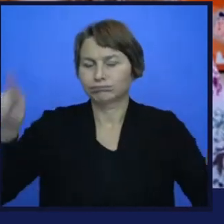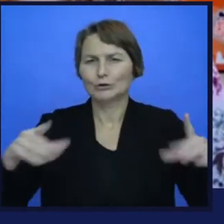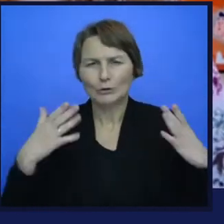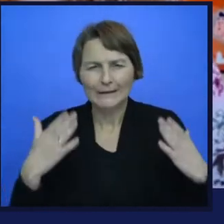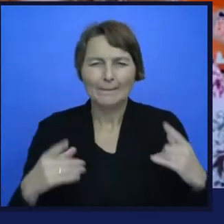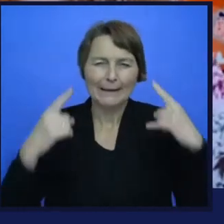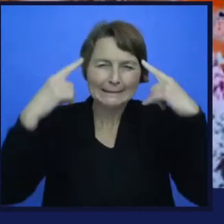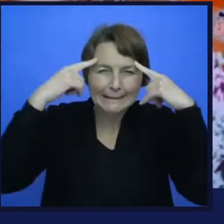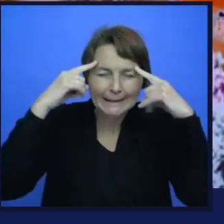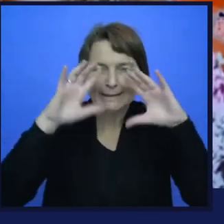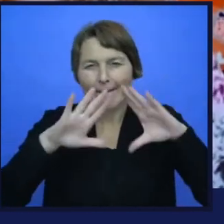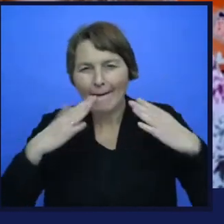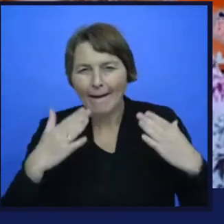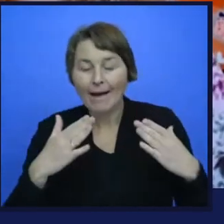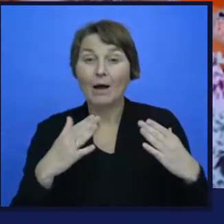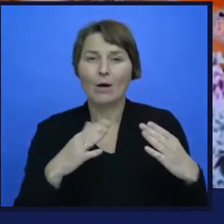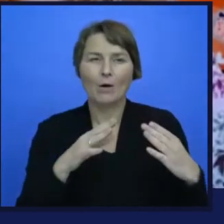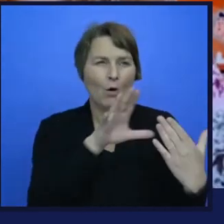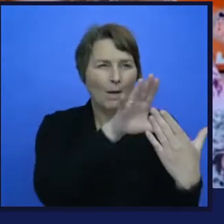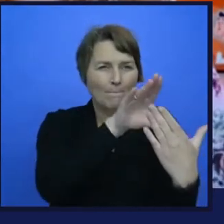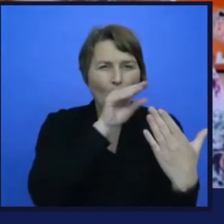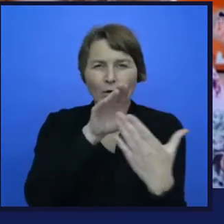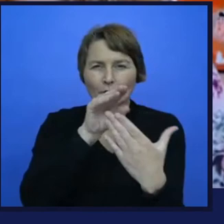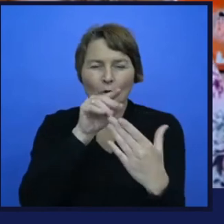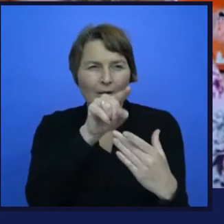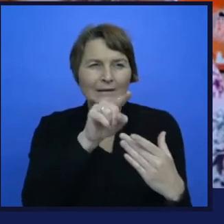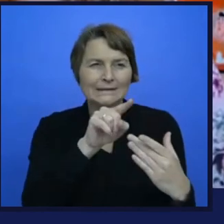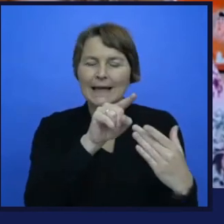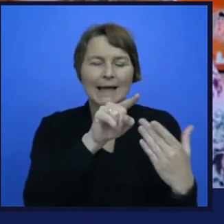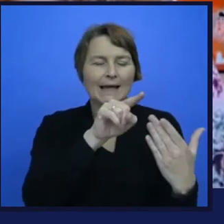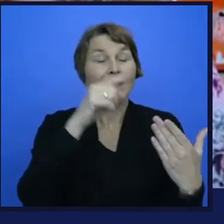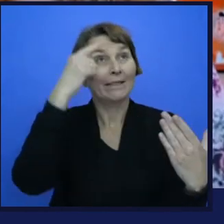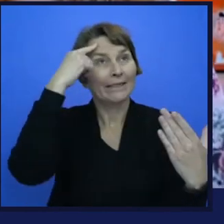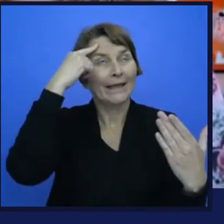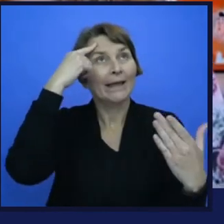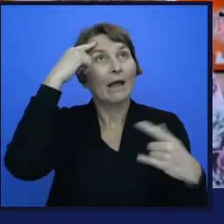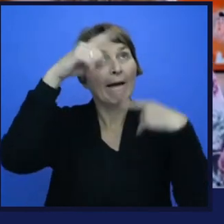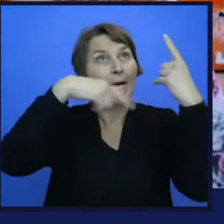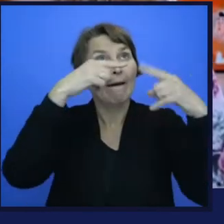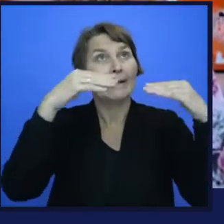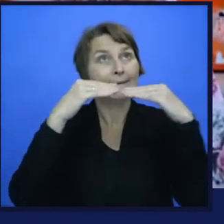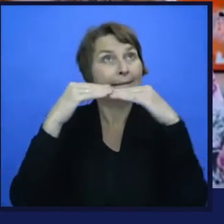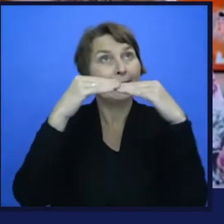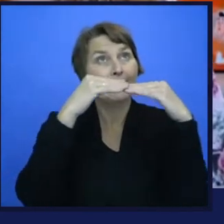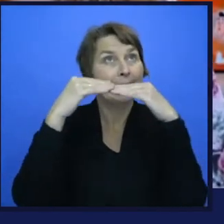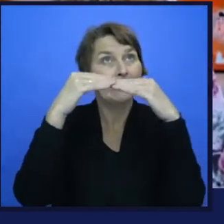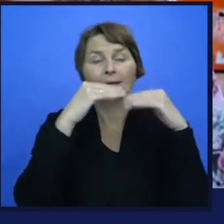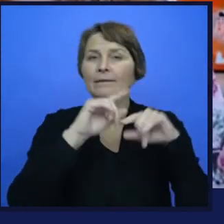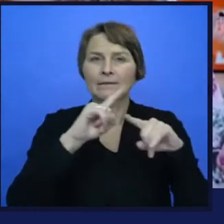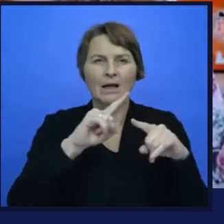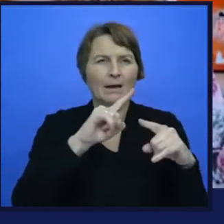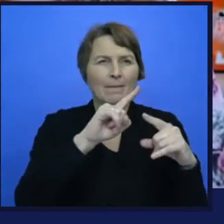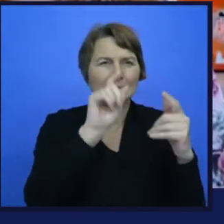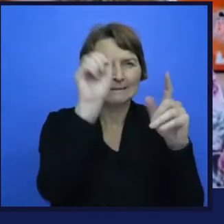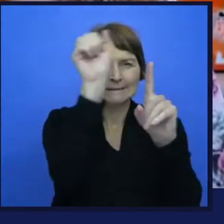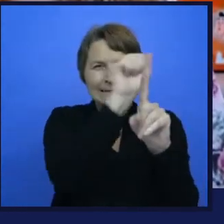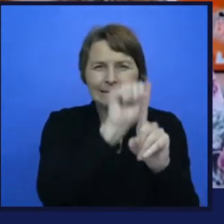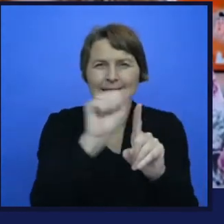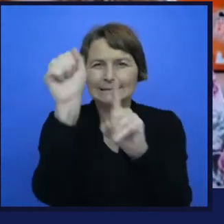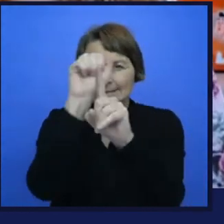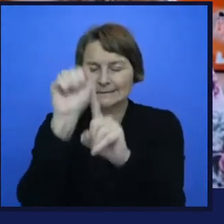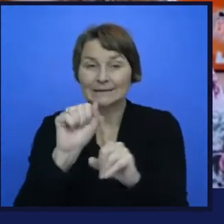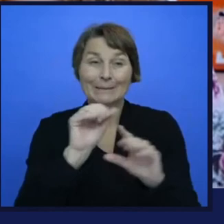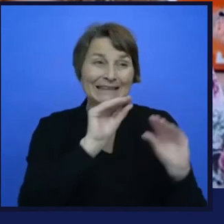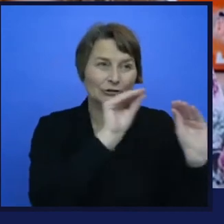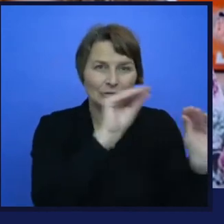models to remove this bias and improve the accuracy. There is no solution except doing hard